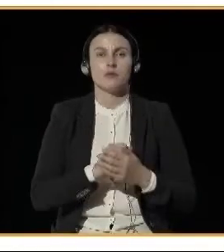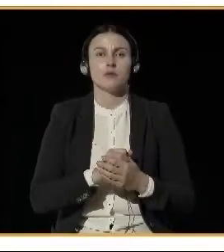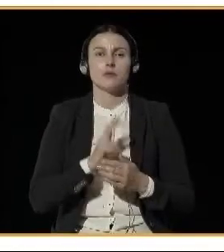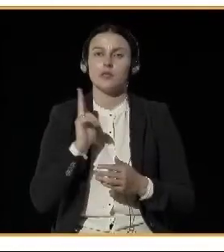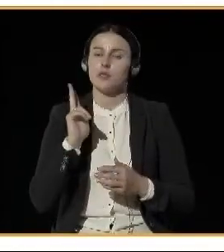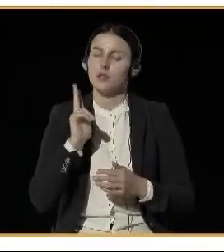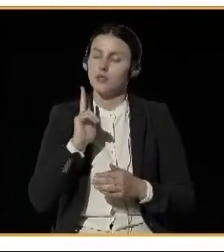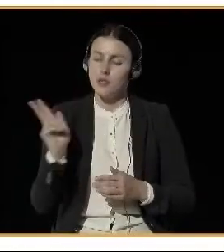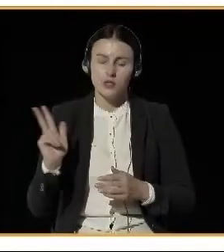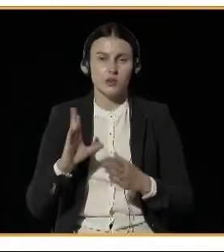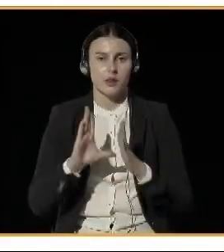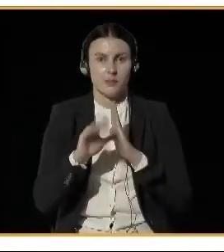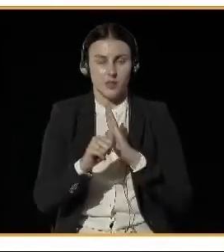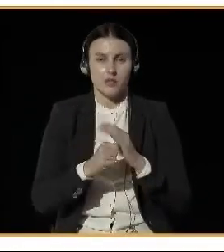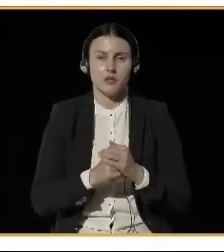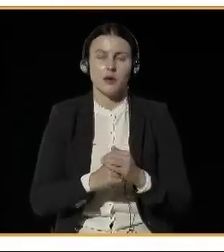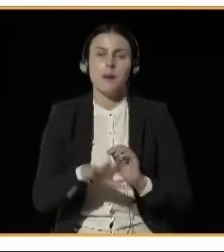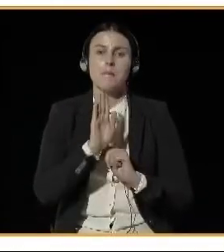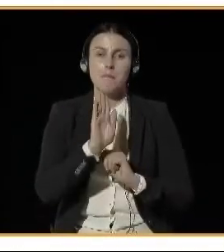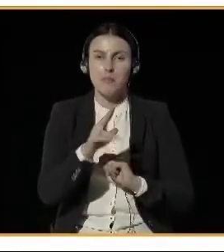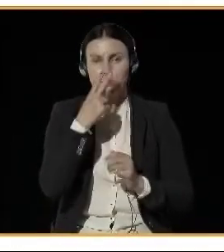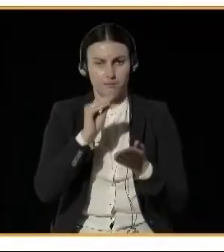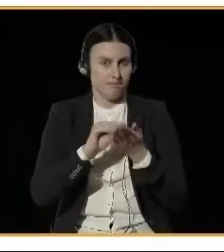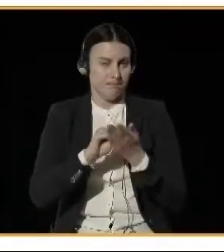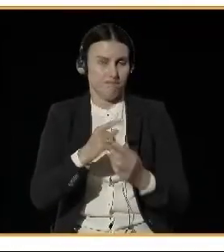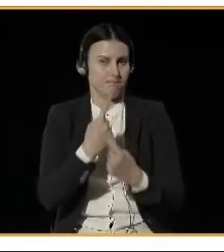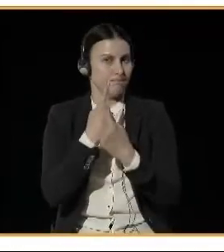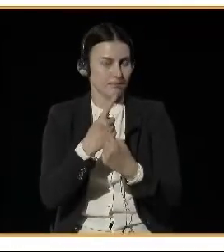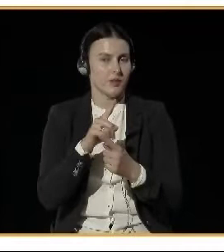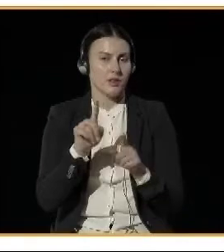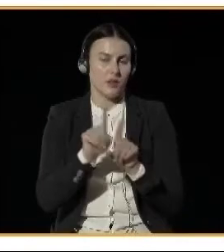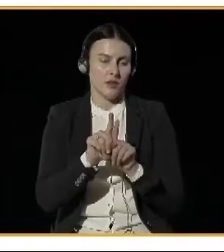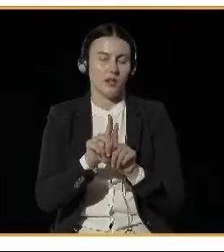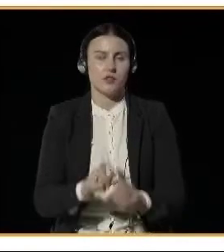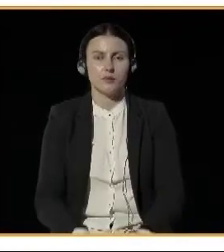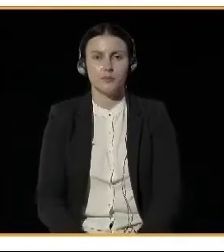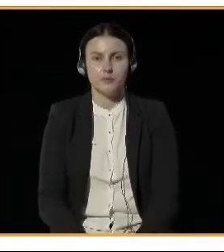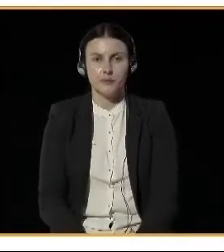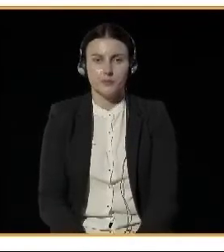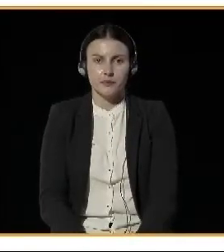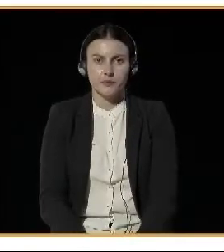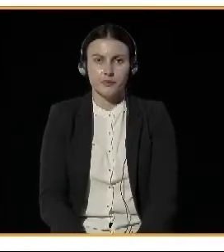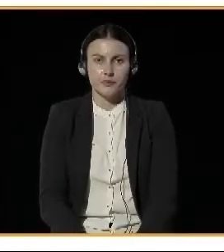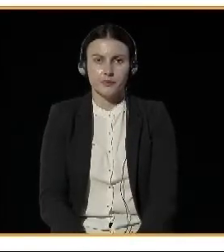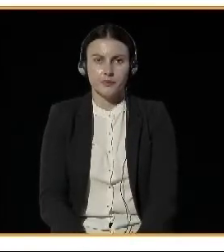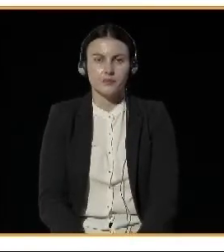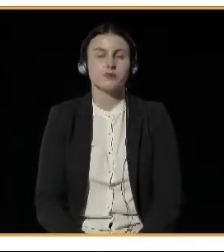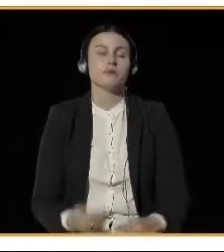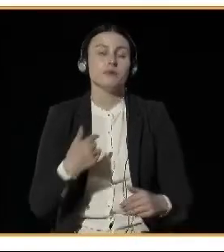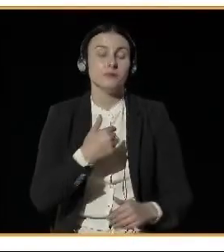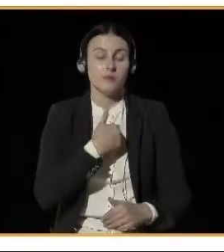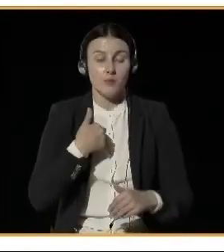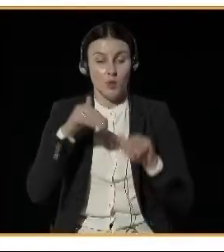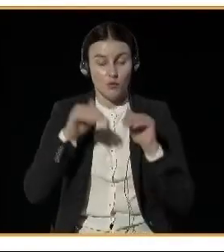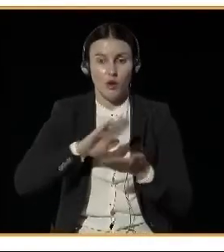own experiences. But we can learn from each other and we have to learn from